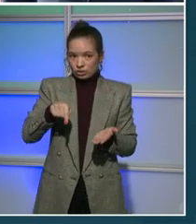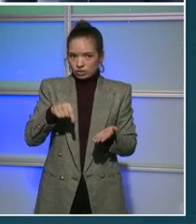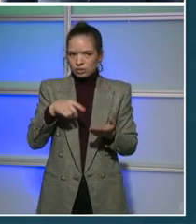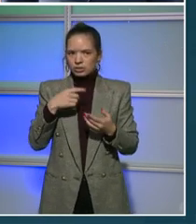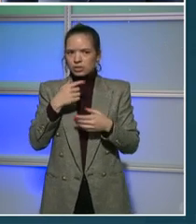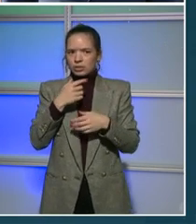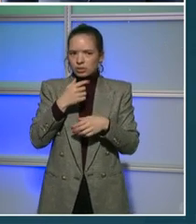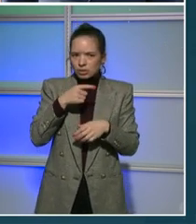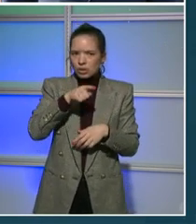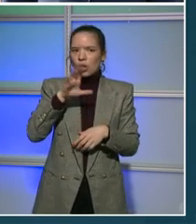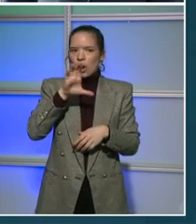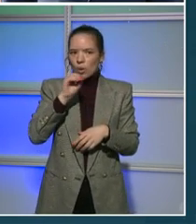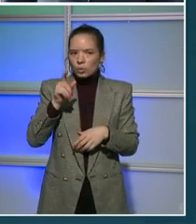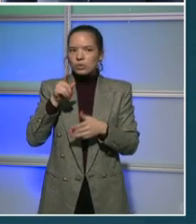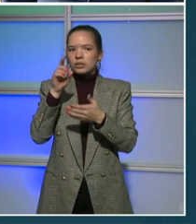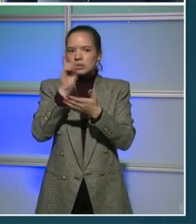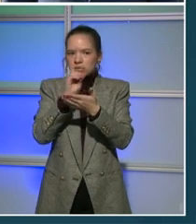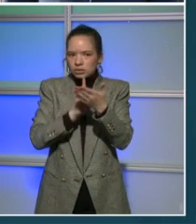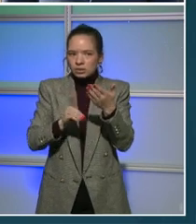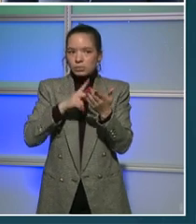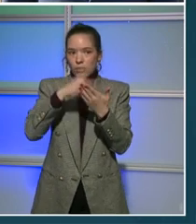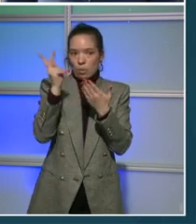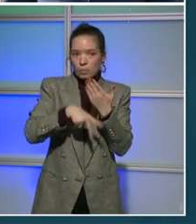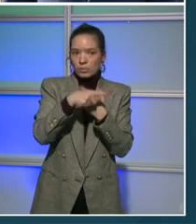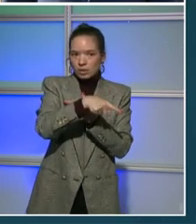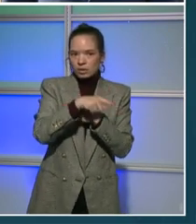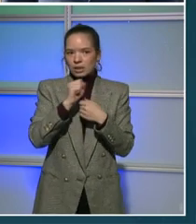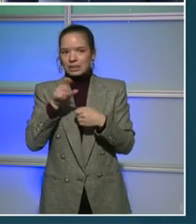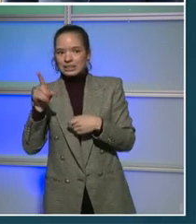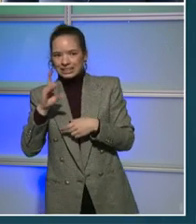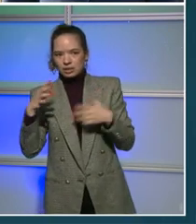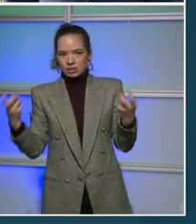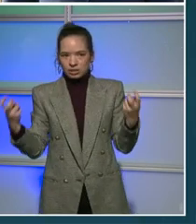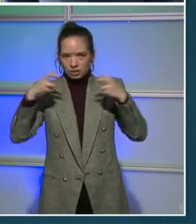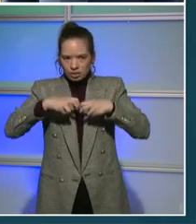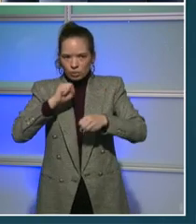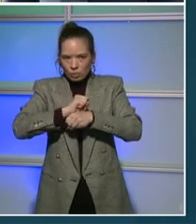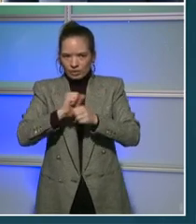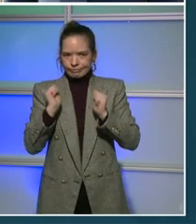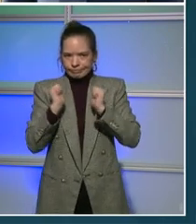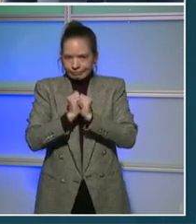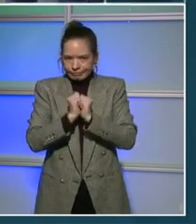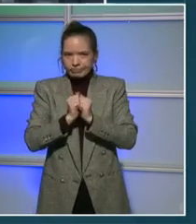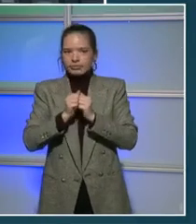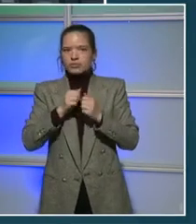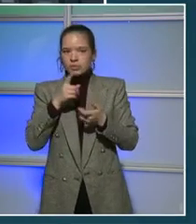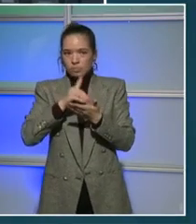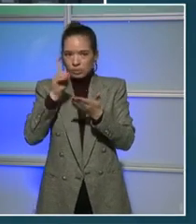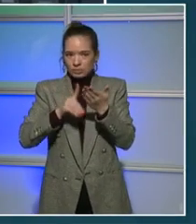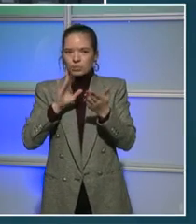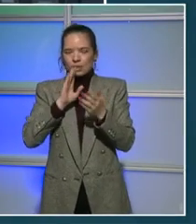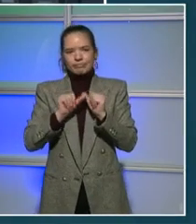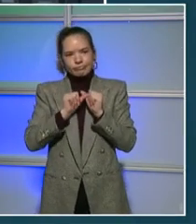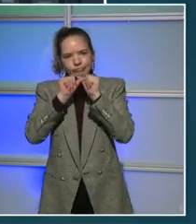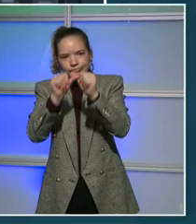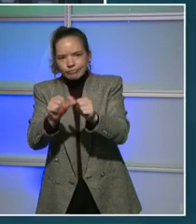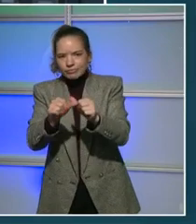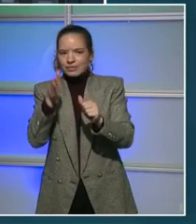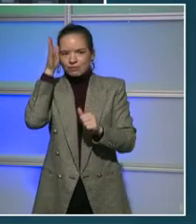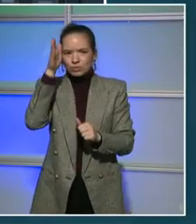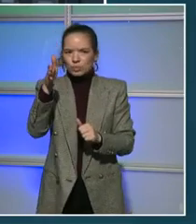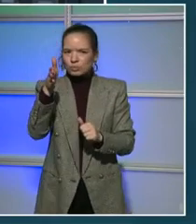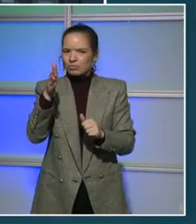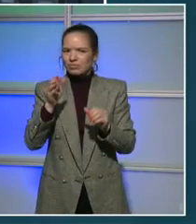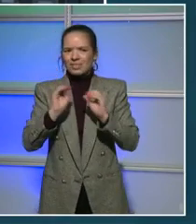employers that prepare our residents for the future of work. Now, none of this would be possible without our extraordinary